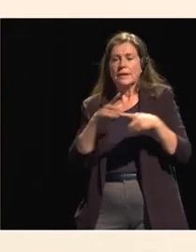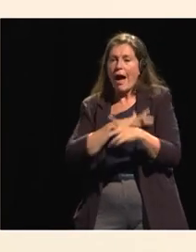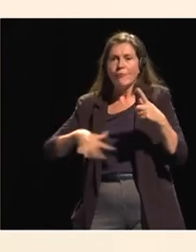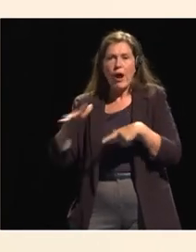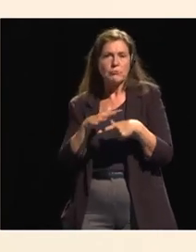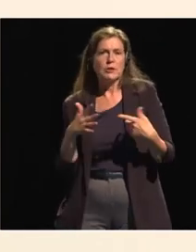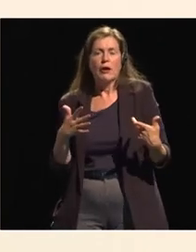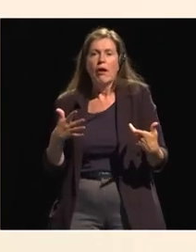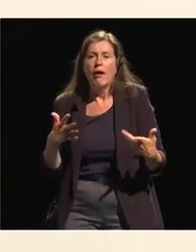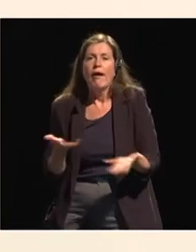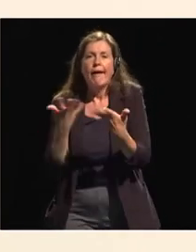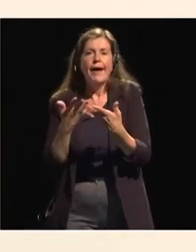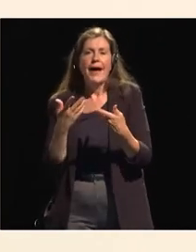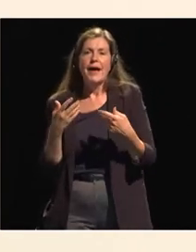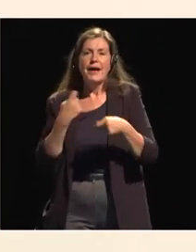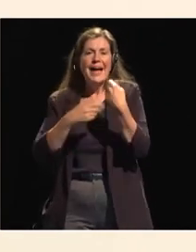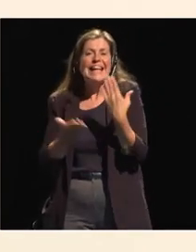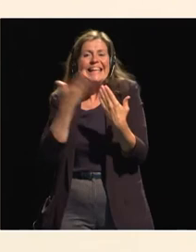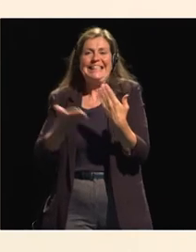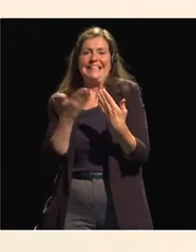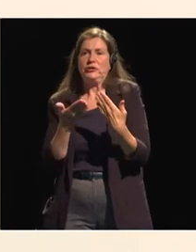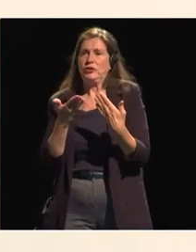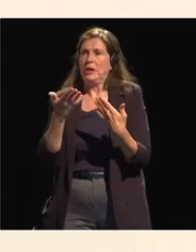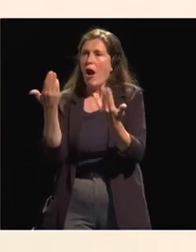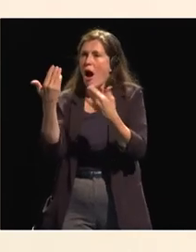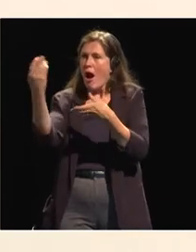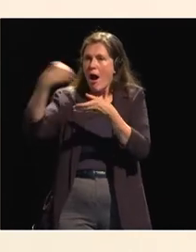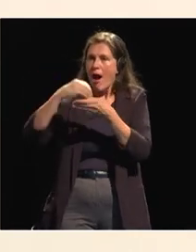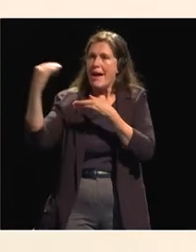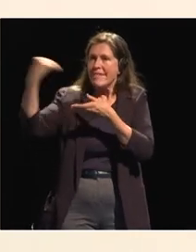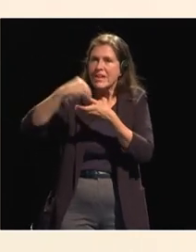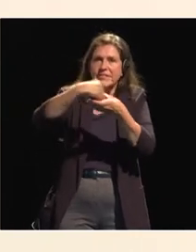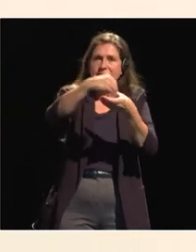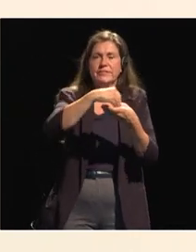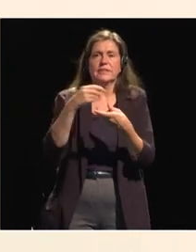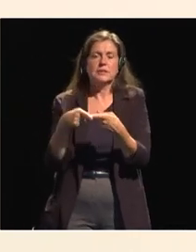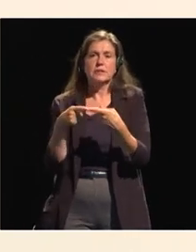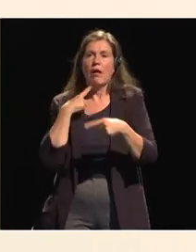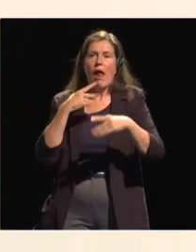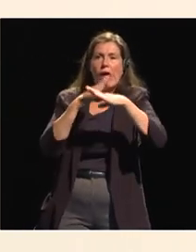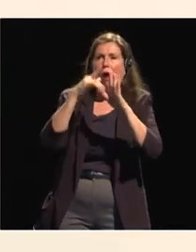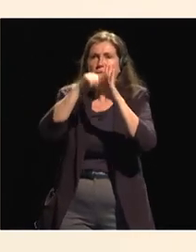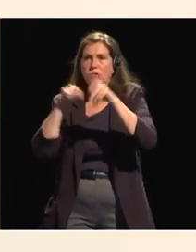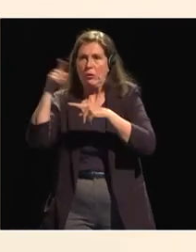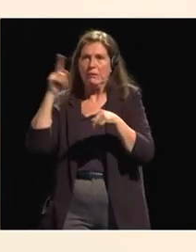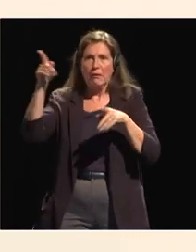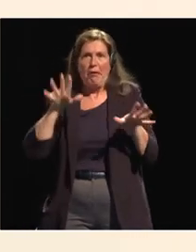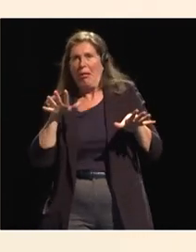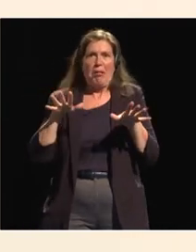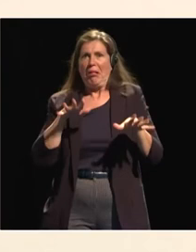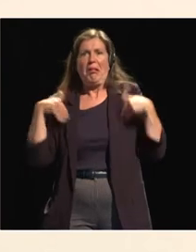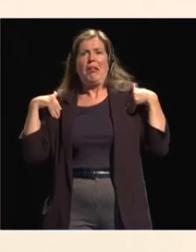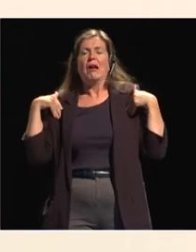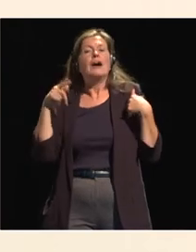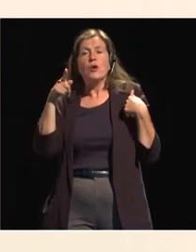attract the foreign investment i know that a lot of countries countries today they have a foreign investment law